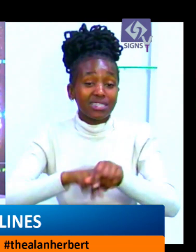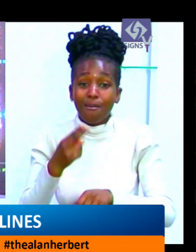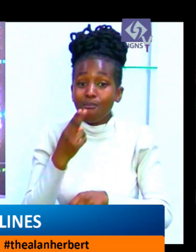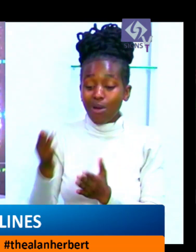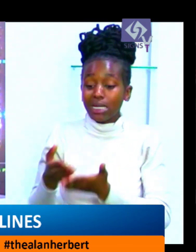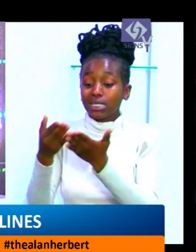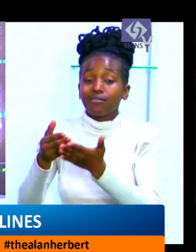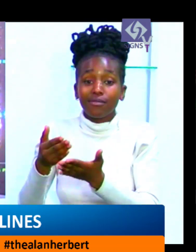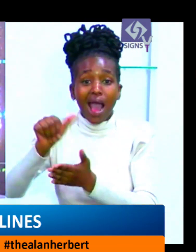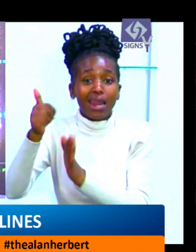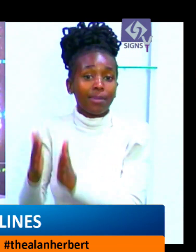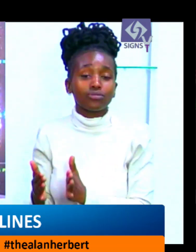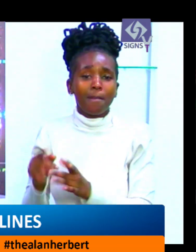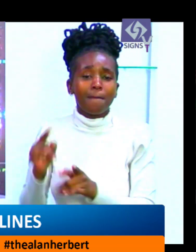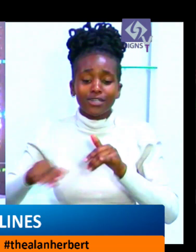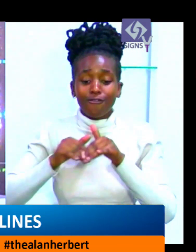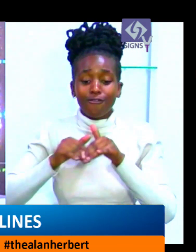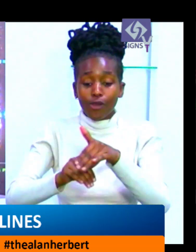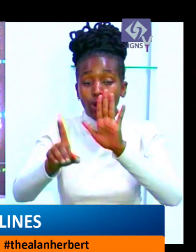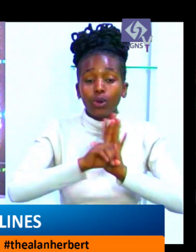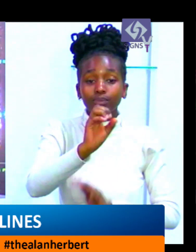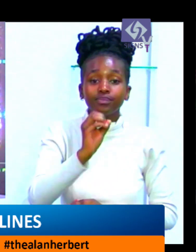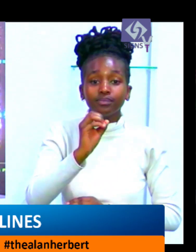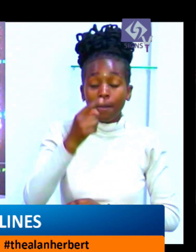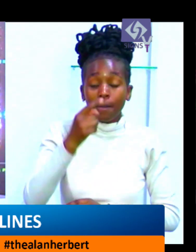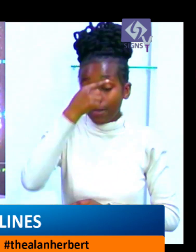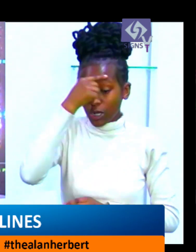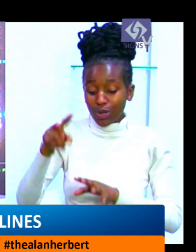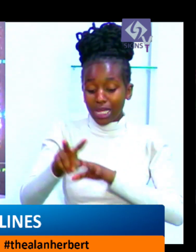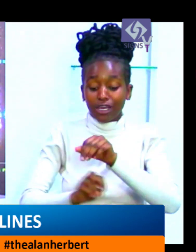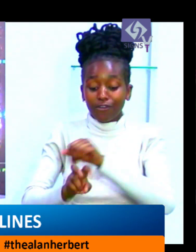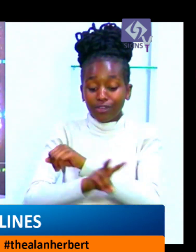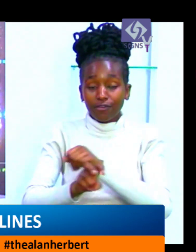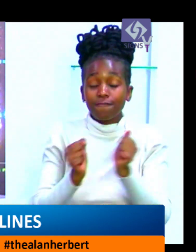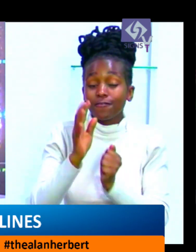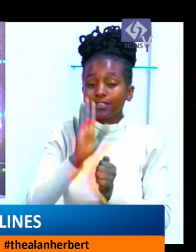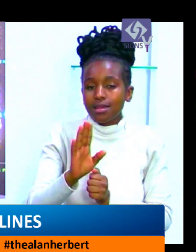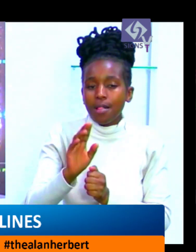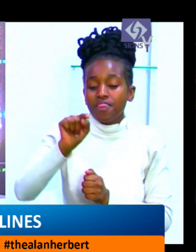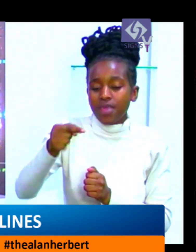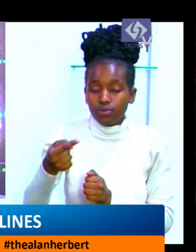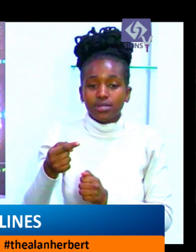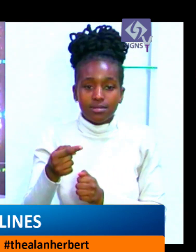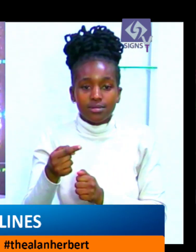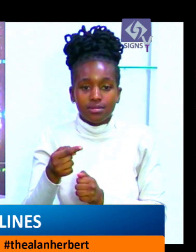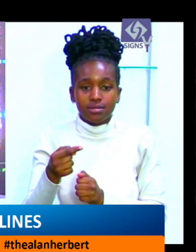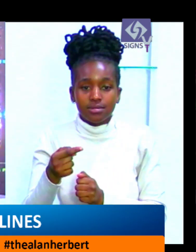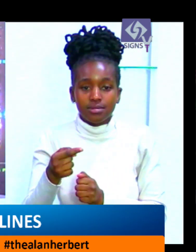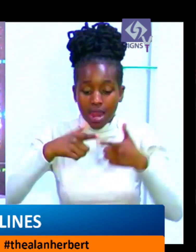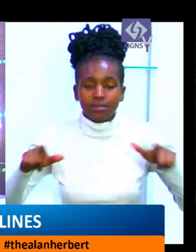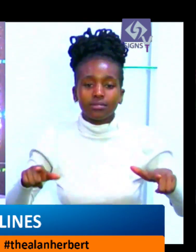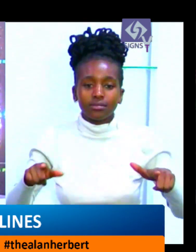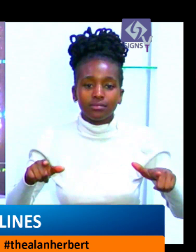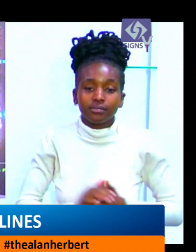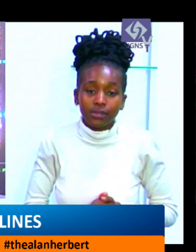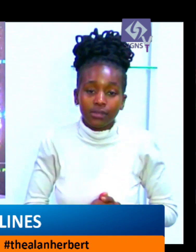Kimeto also claims that KCB Bank and the first administrator, Rao, had not only acted as the only creditors owed money by